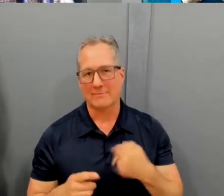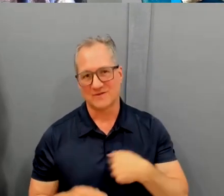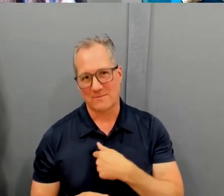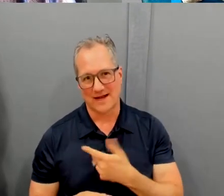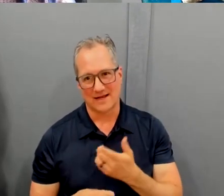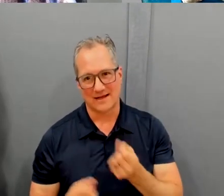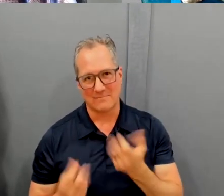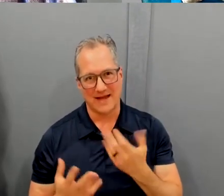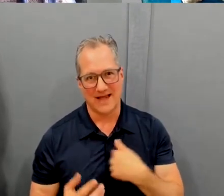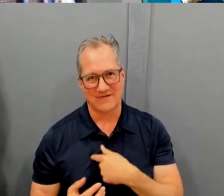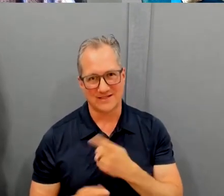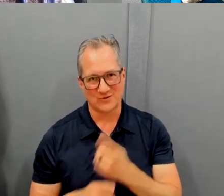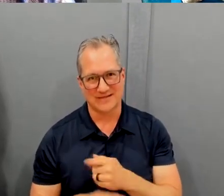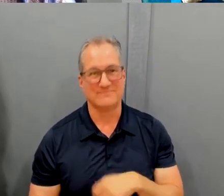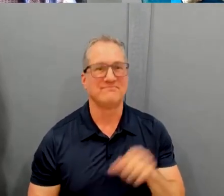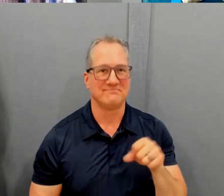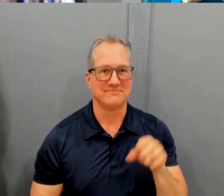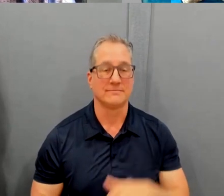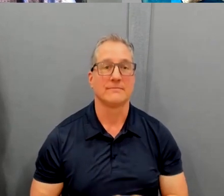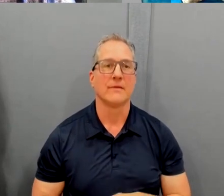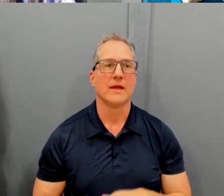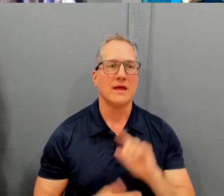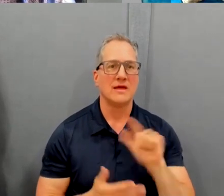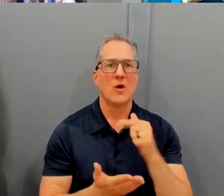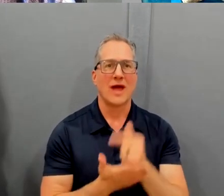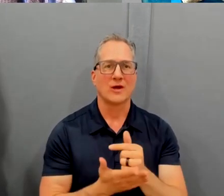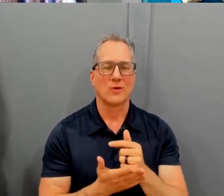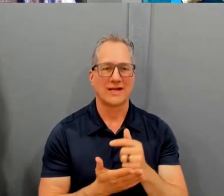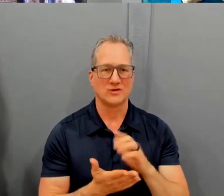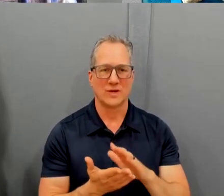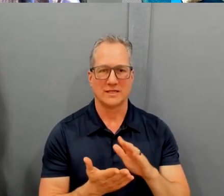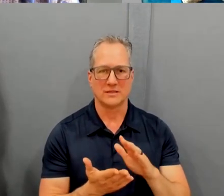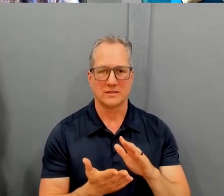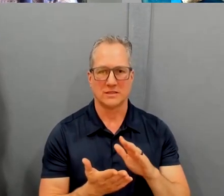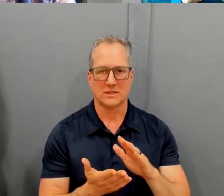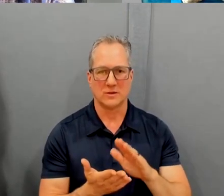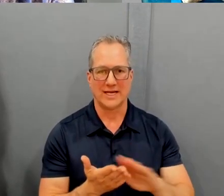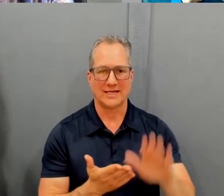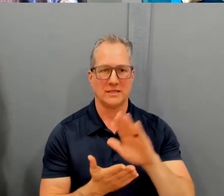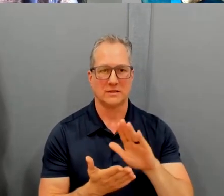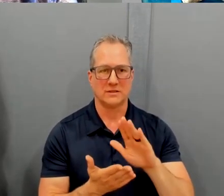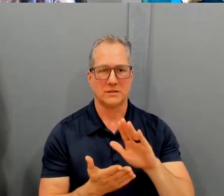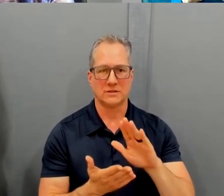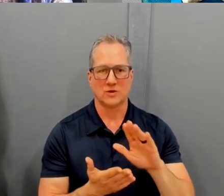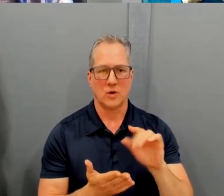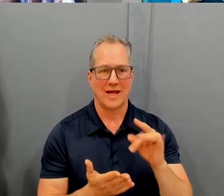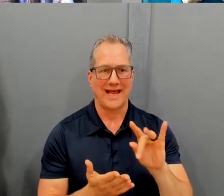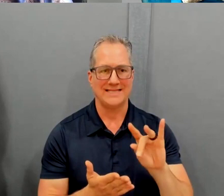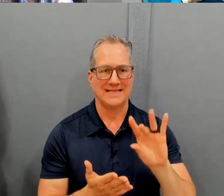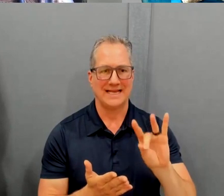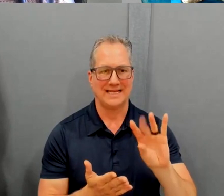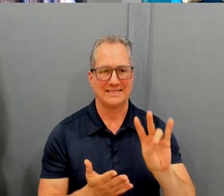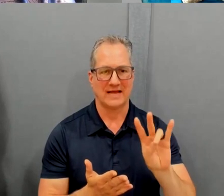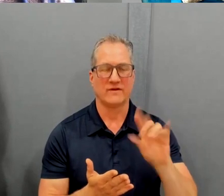So after I graduated from the Kamehameha schools, which was established in 1887 for Aboriginal Hawaiians to attend, preference for Aboriginal